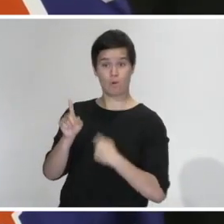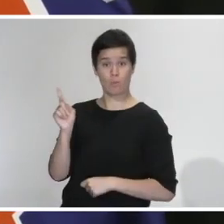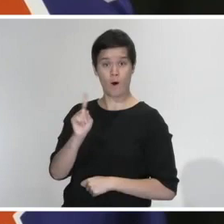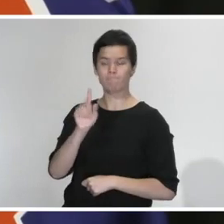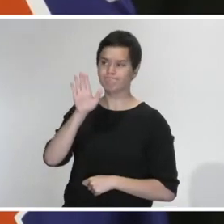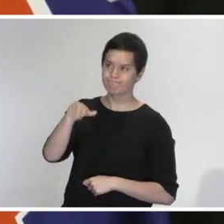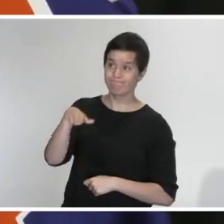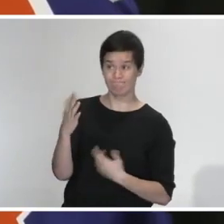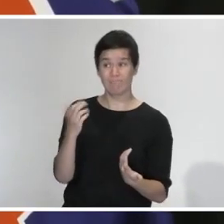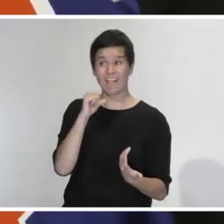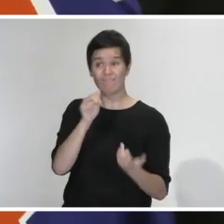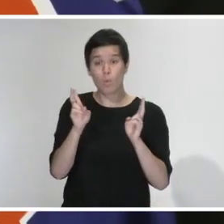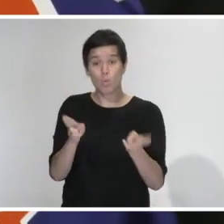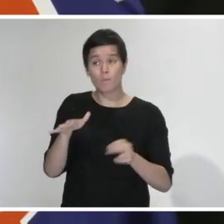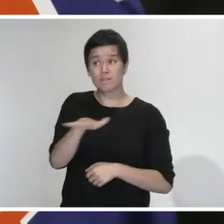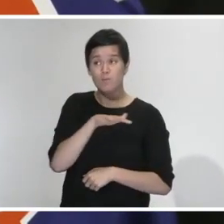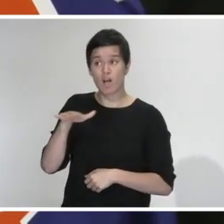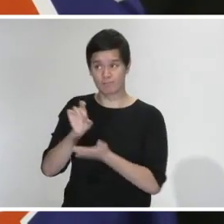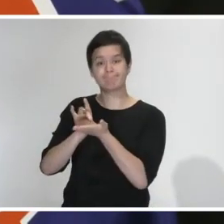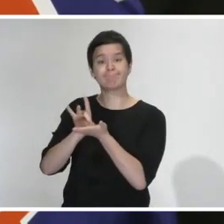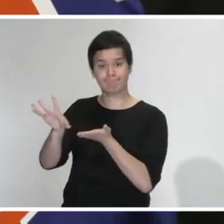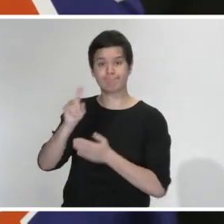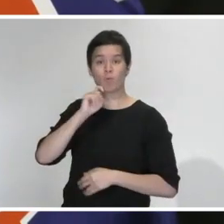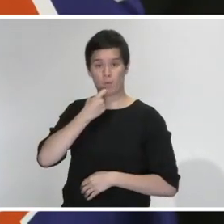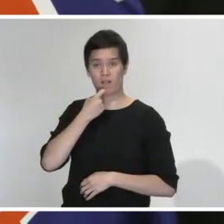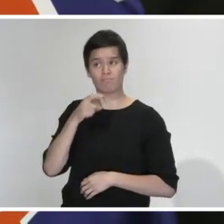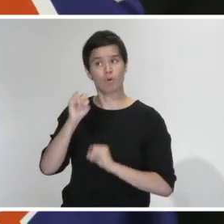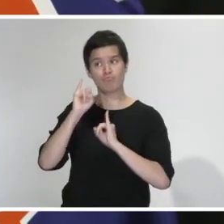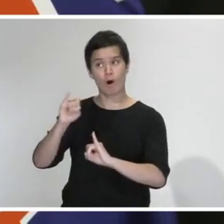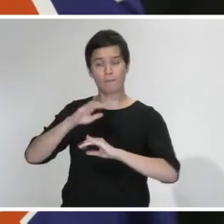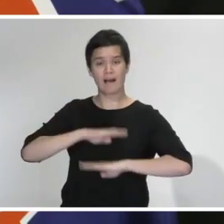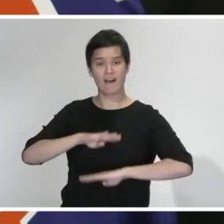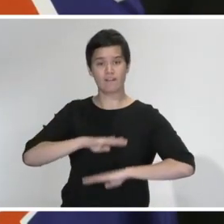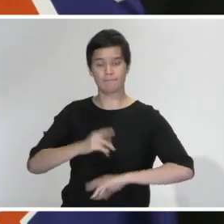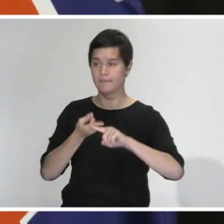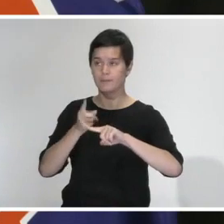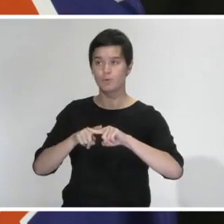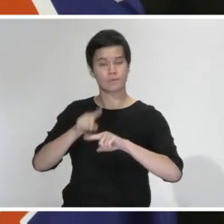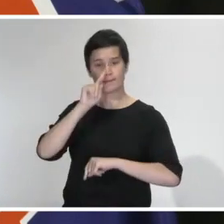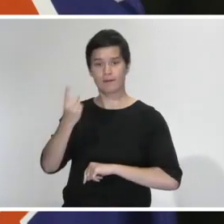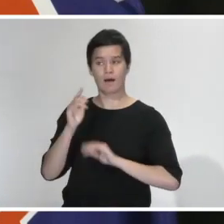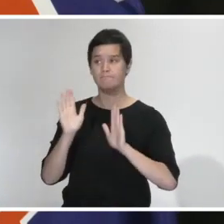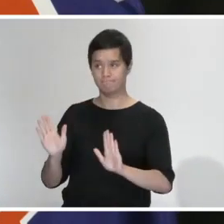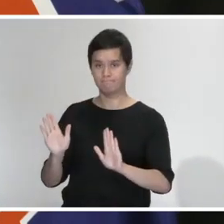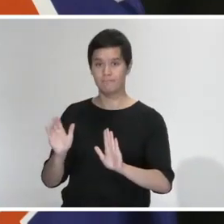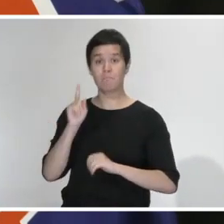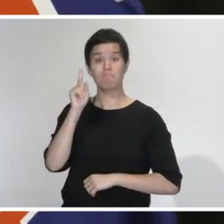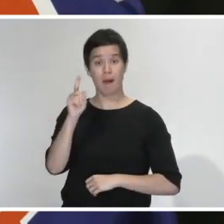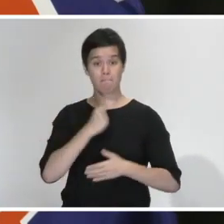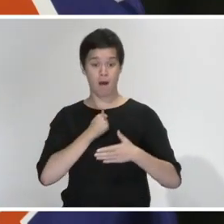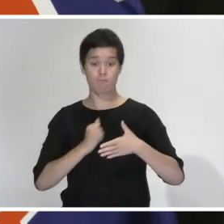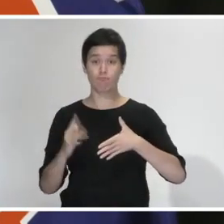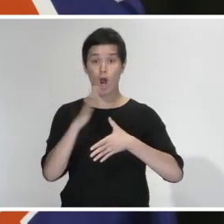I would sack the Minister. What he did was wrong and there are no excuses. But my priority above